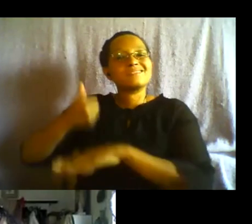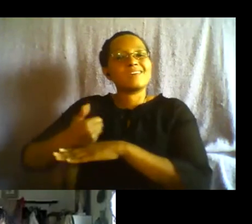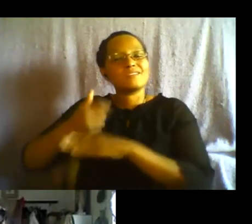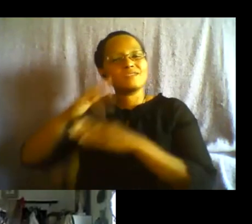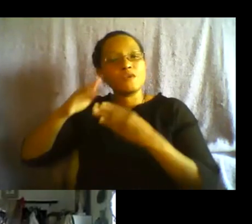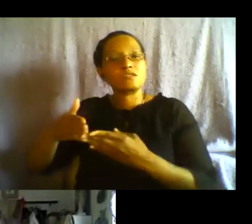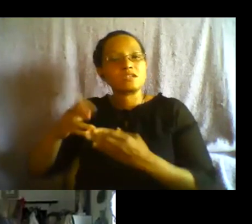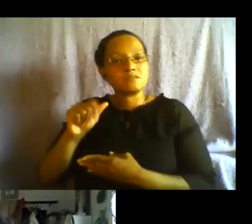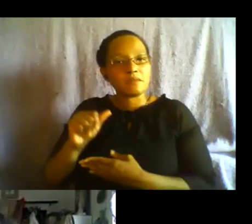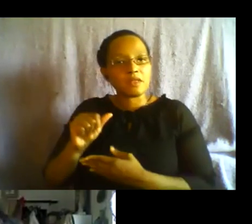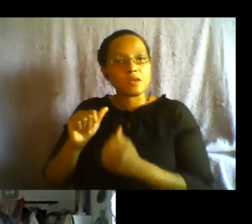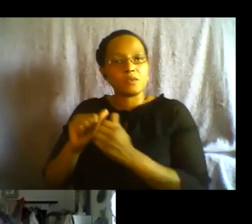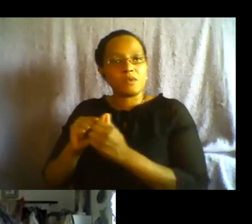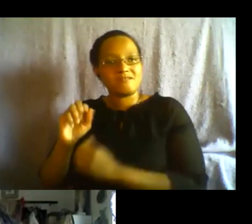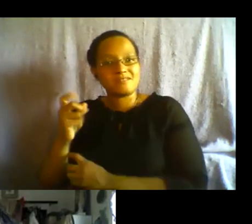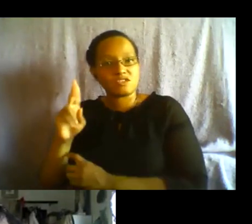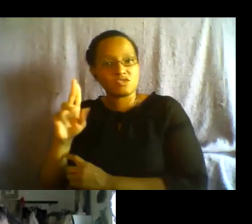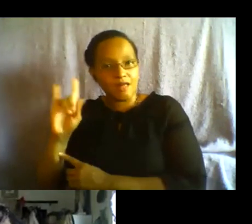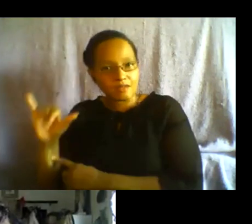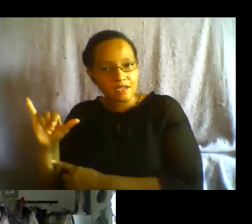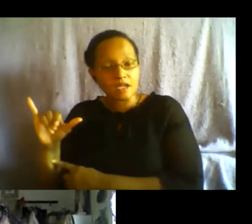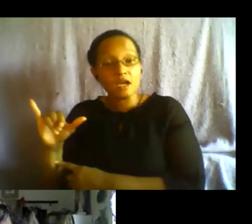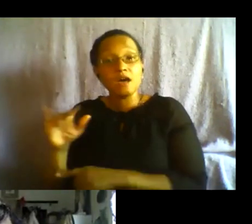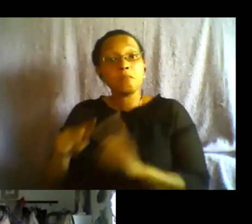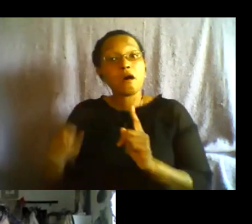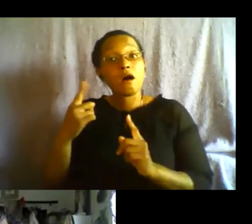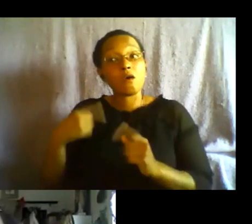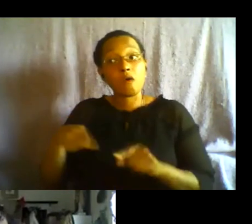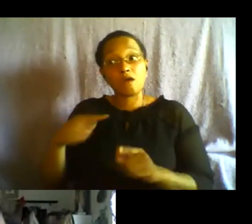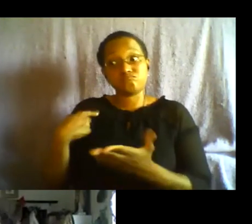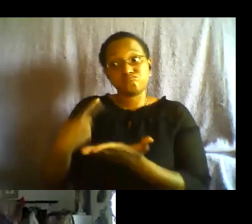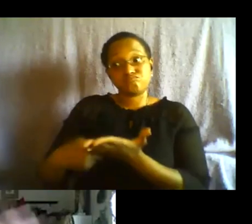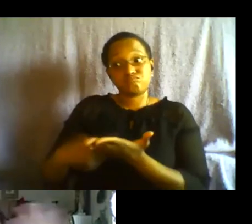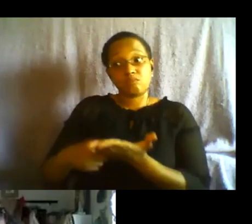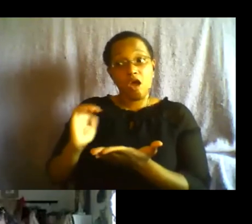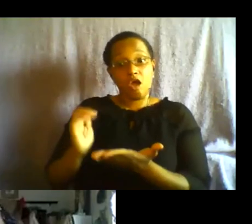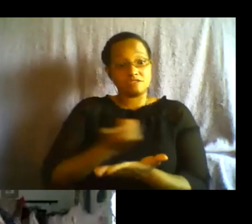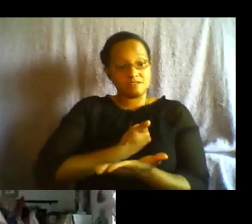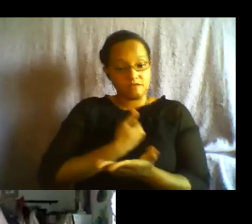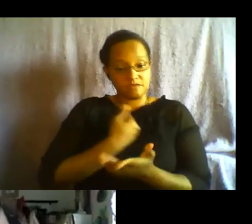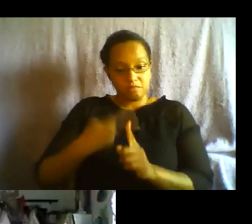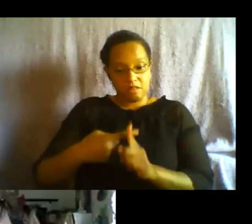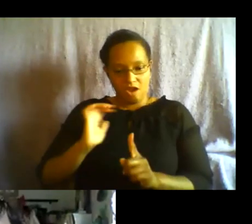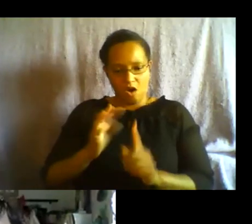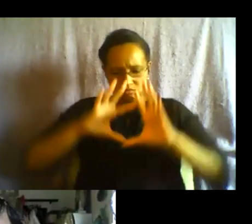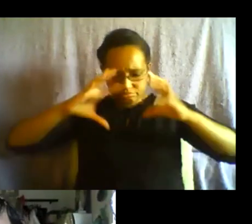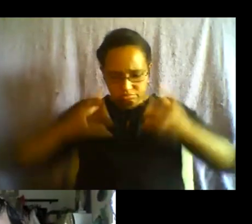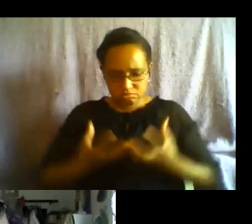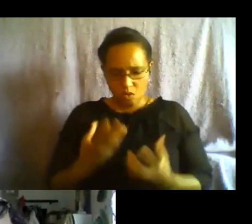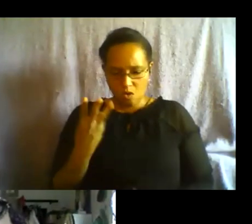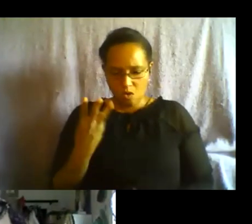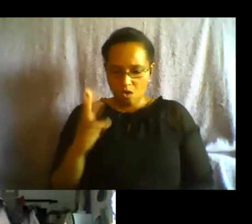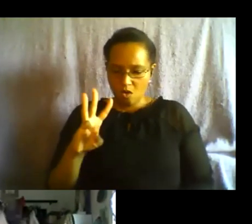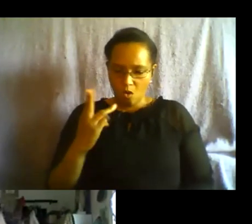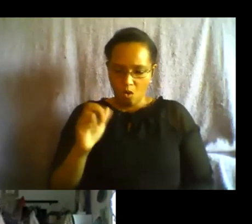and then when we're talking about ourselves and our wholeness that just it just like blows out to really